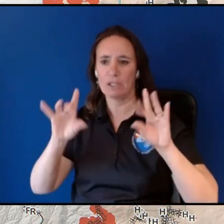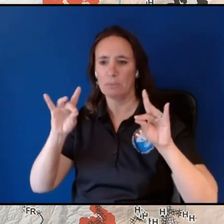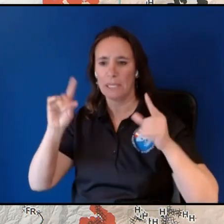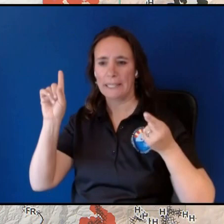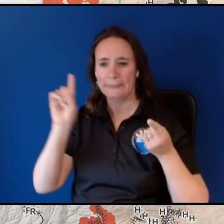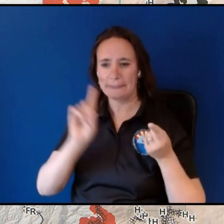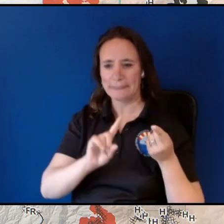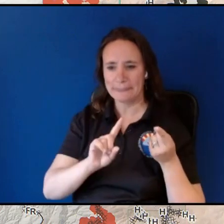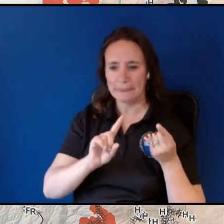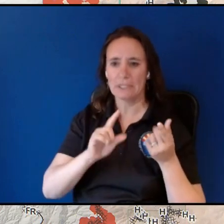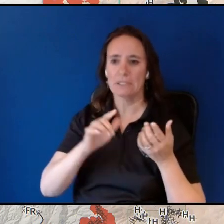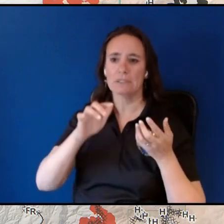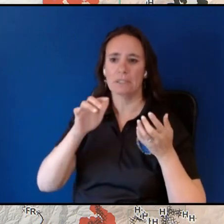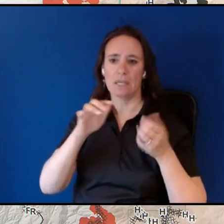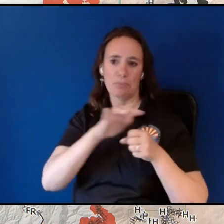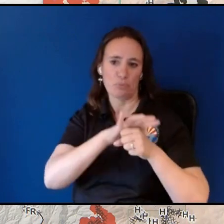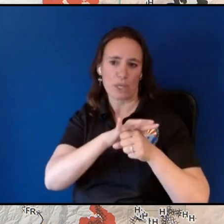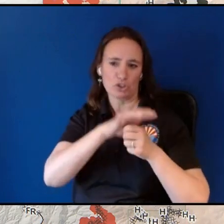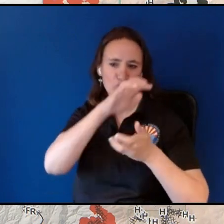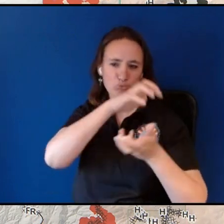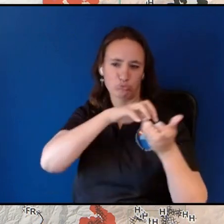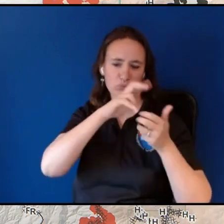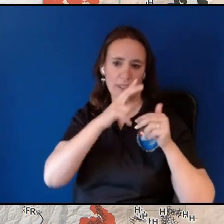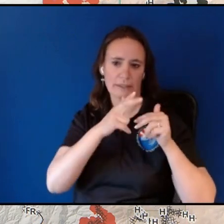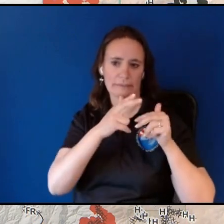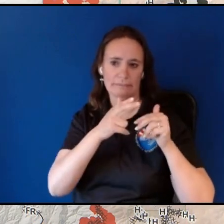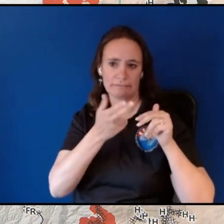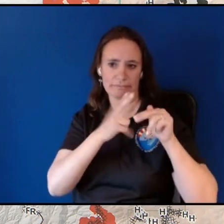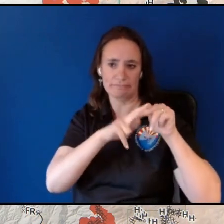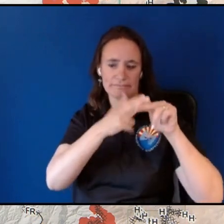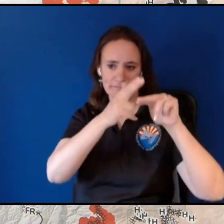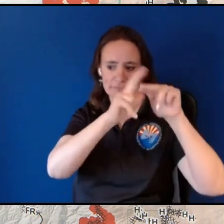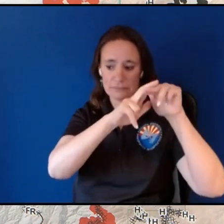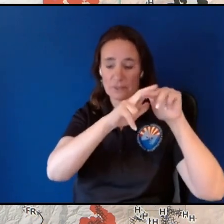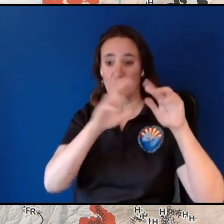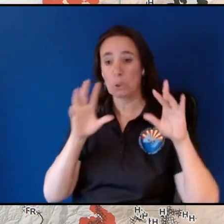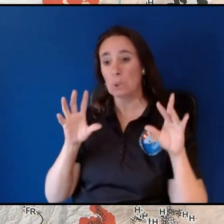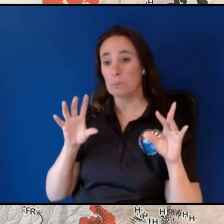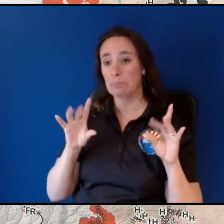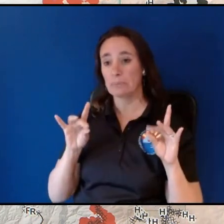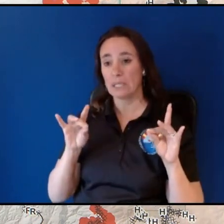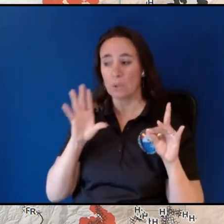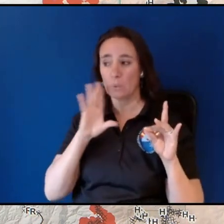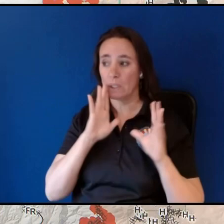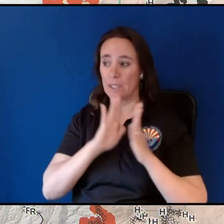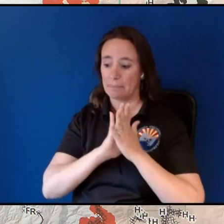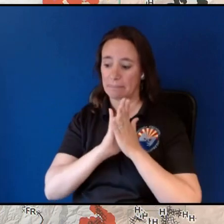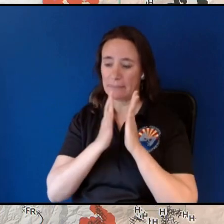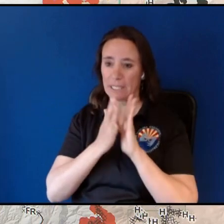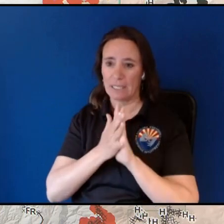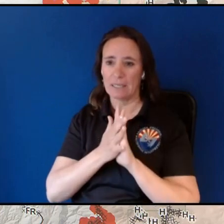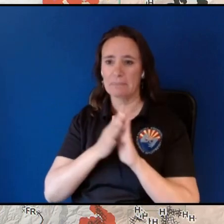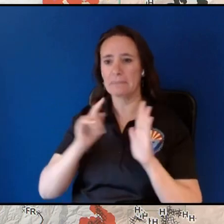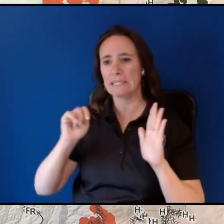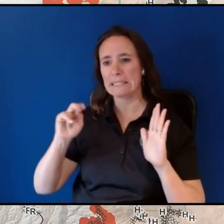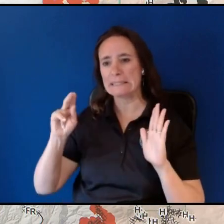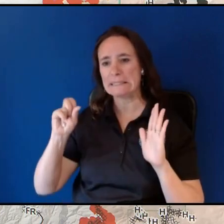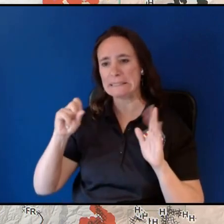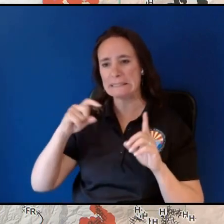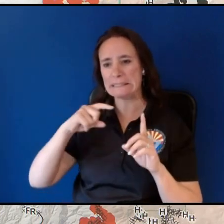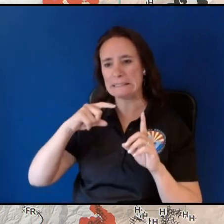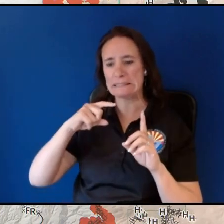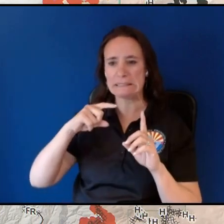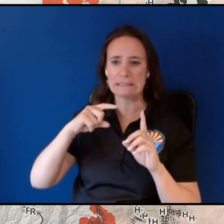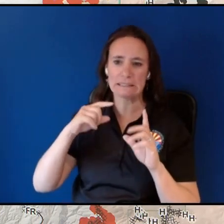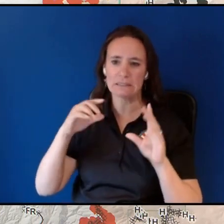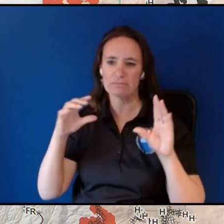so this afternoon we're going to see humidity drop down into i'd say the low to mid teens probably for most of the fire maybe some